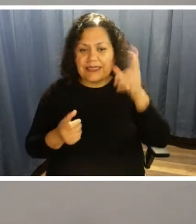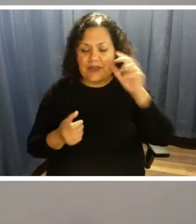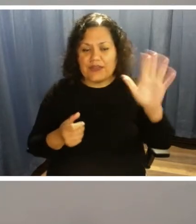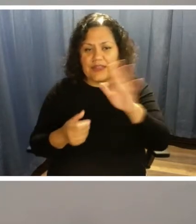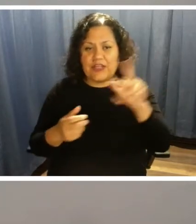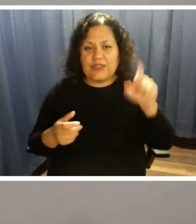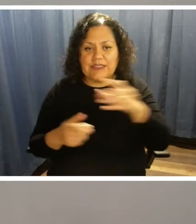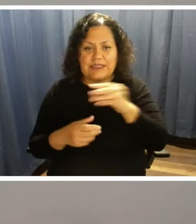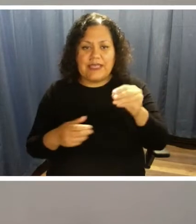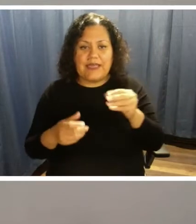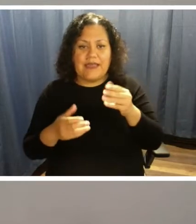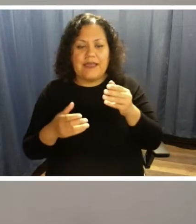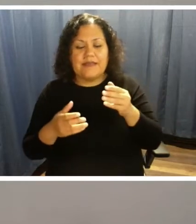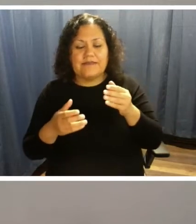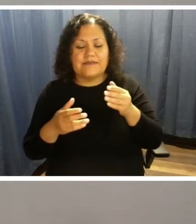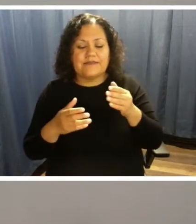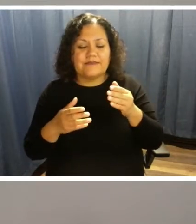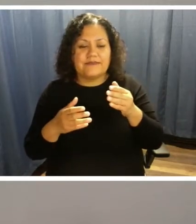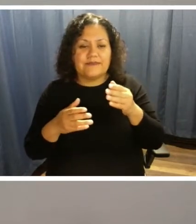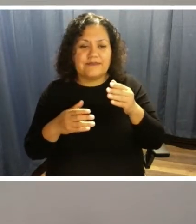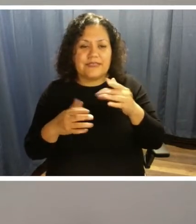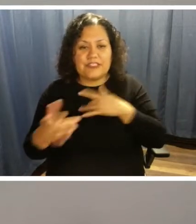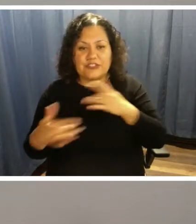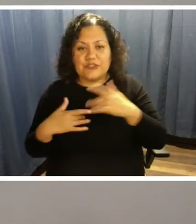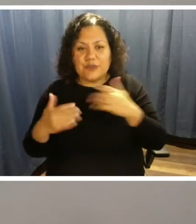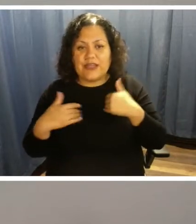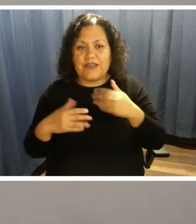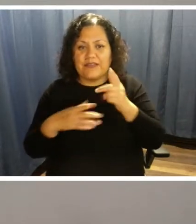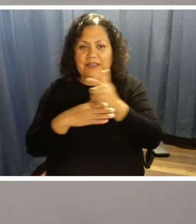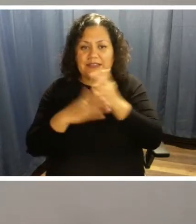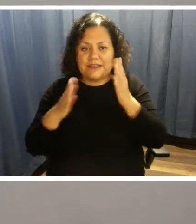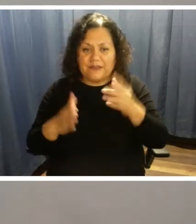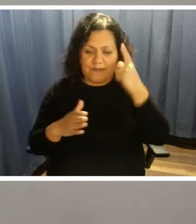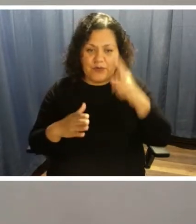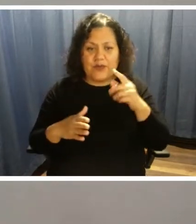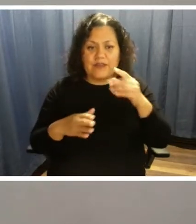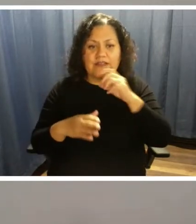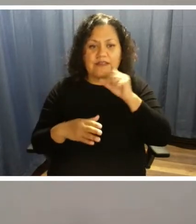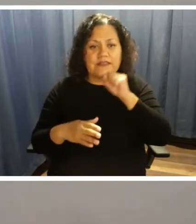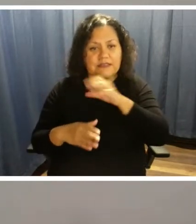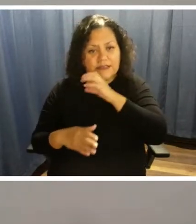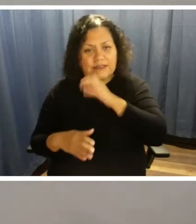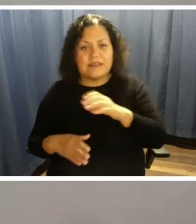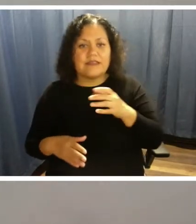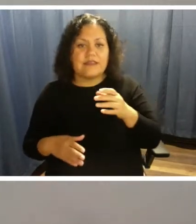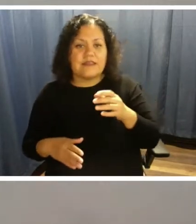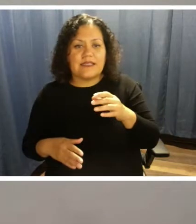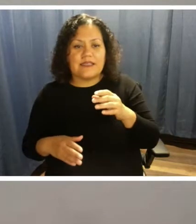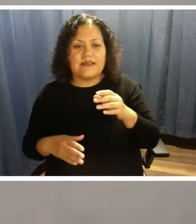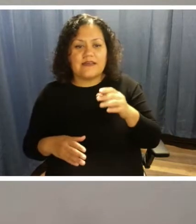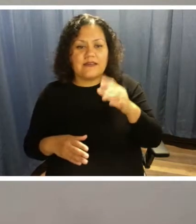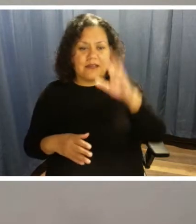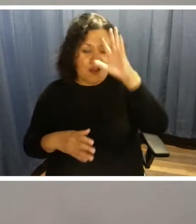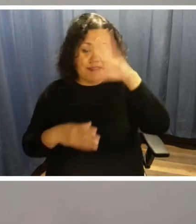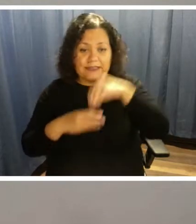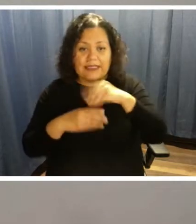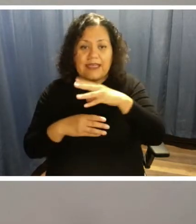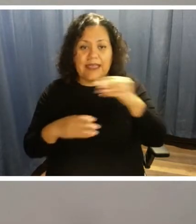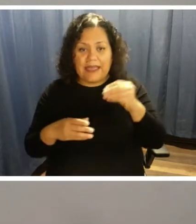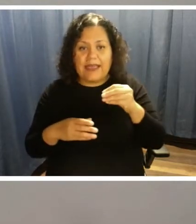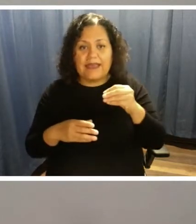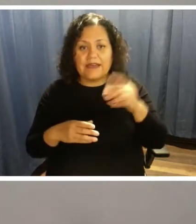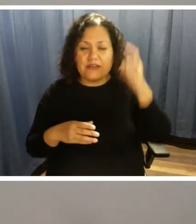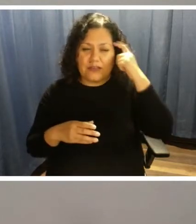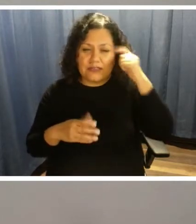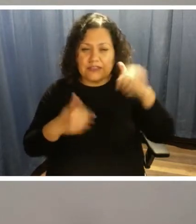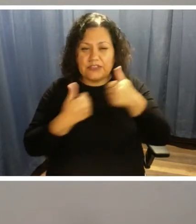We have liaisons representing the elderly, the autistic, and the cognitively challenged. It is a diverse group serving San